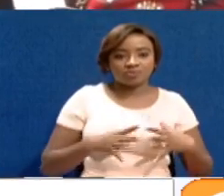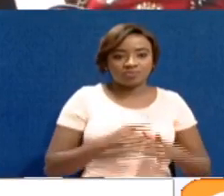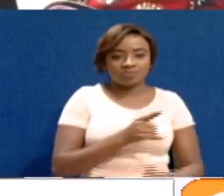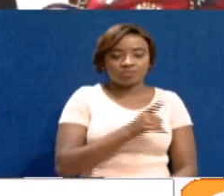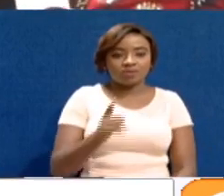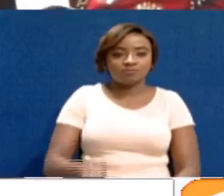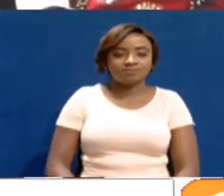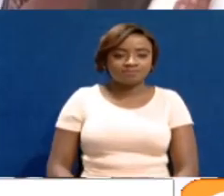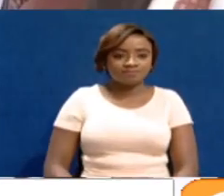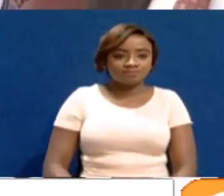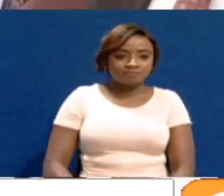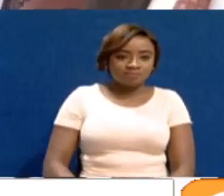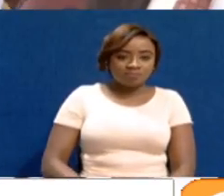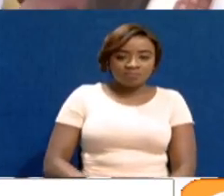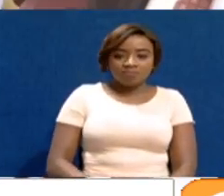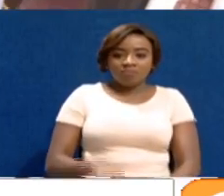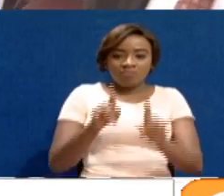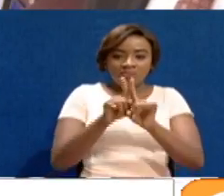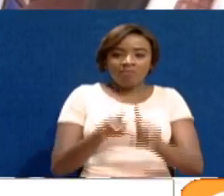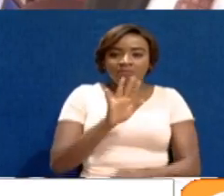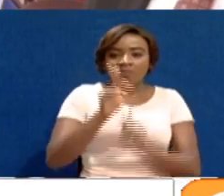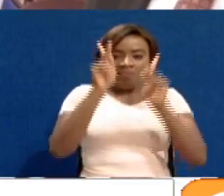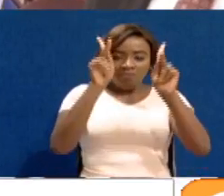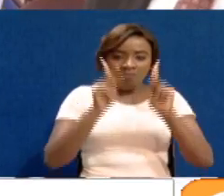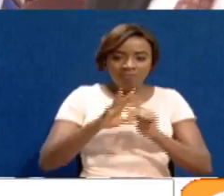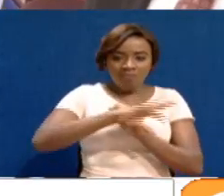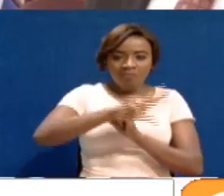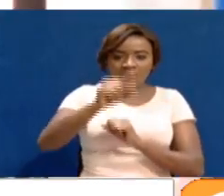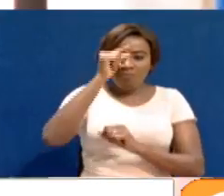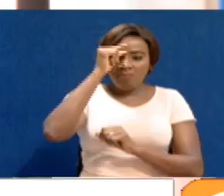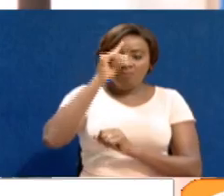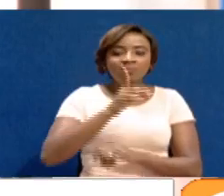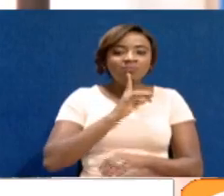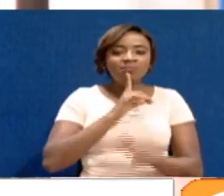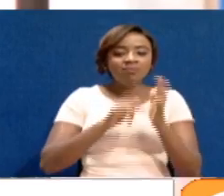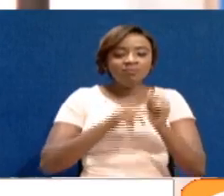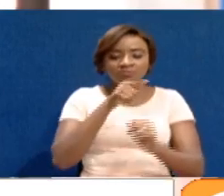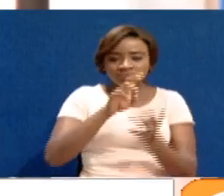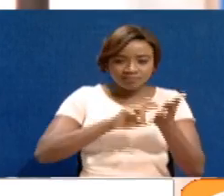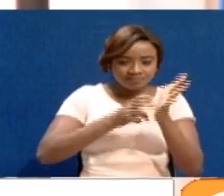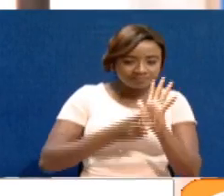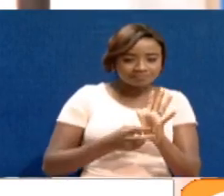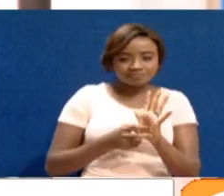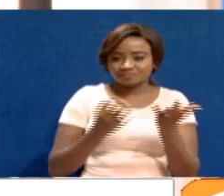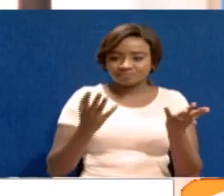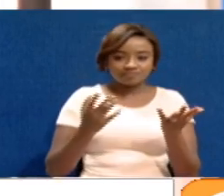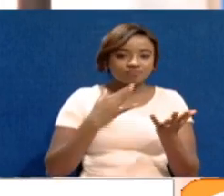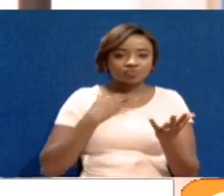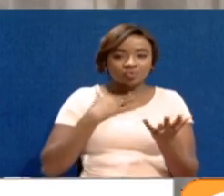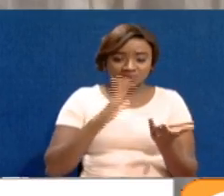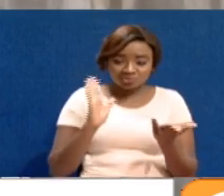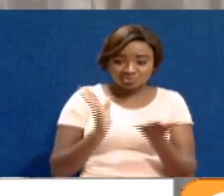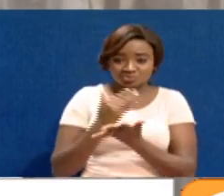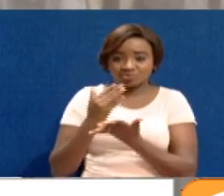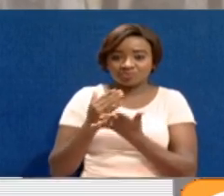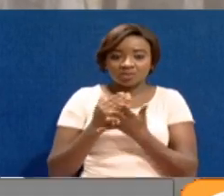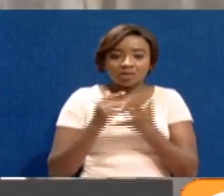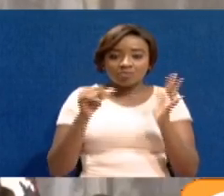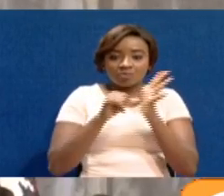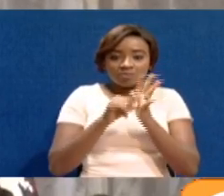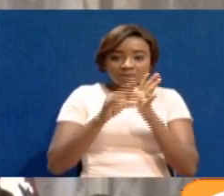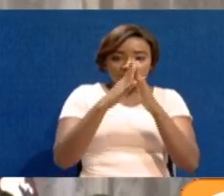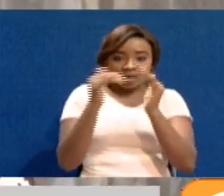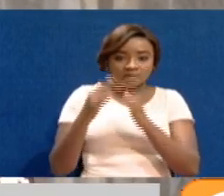On his part, Kisumu County Governor Anyang Nyongo noted the project goes beyond solving the housing problem. We also want to